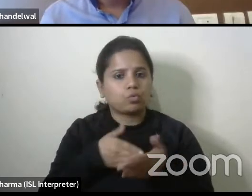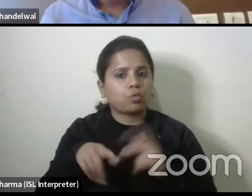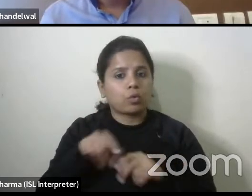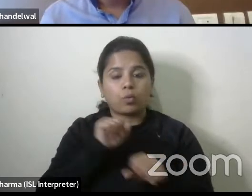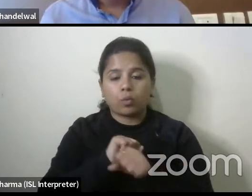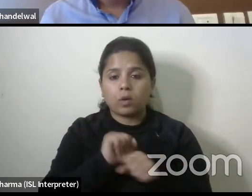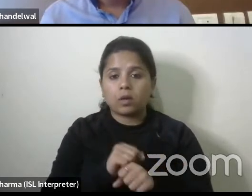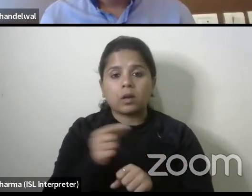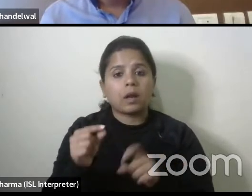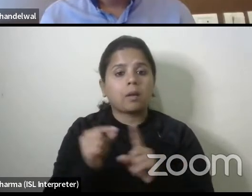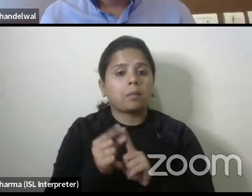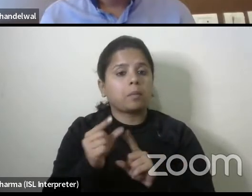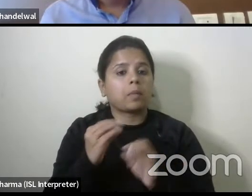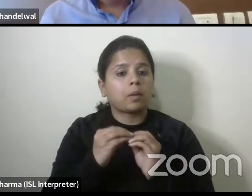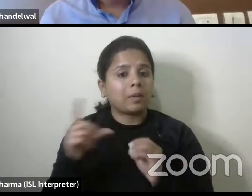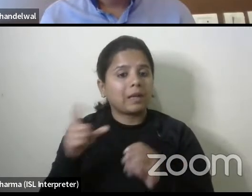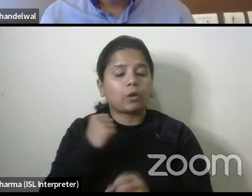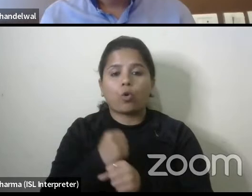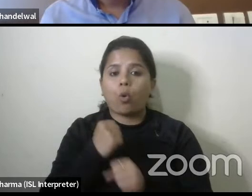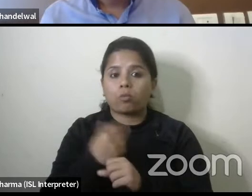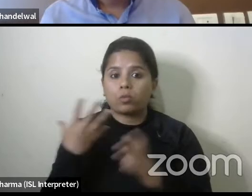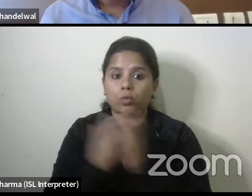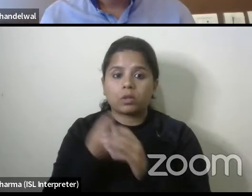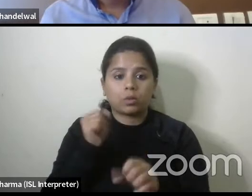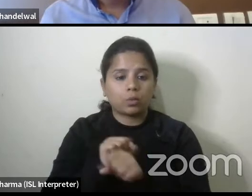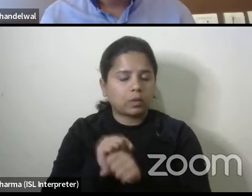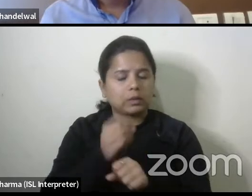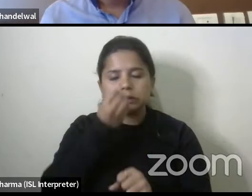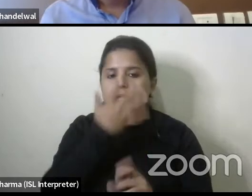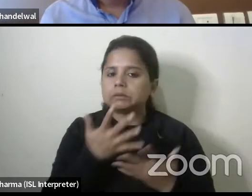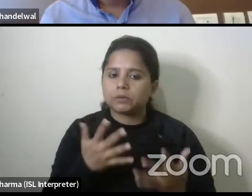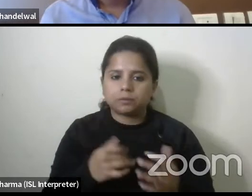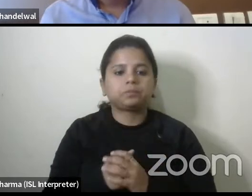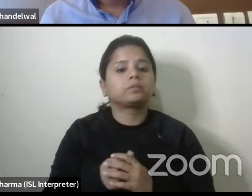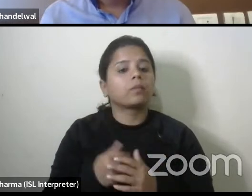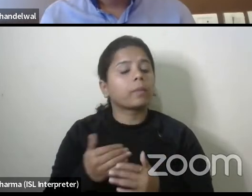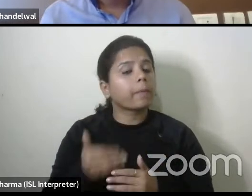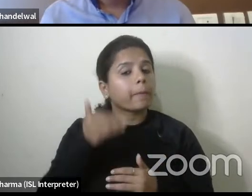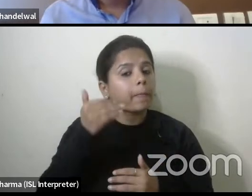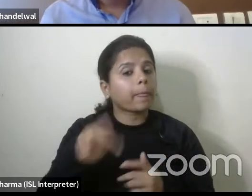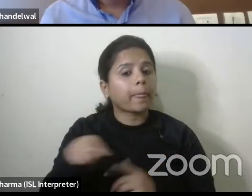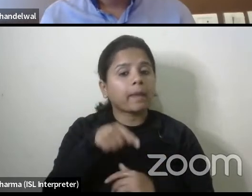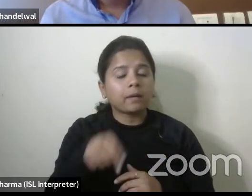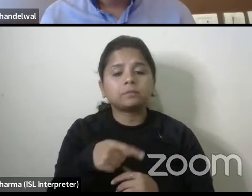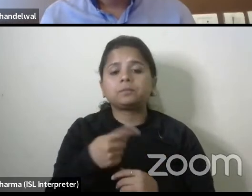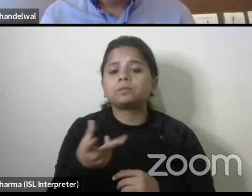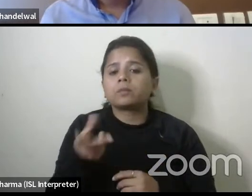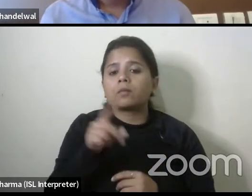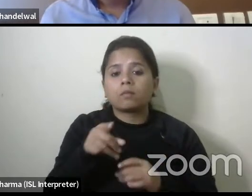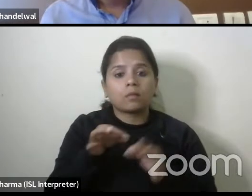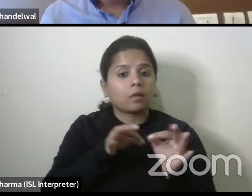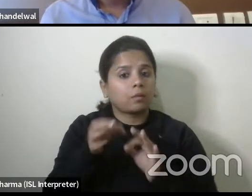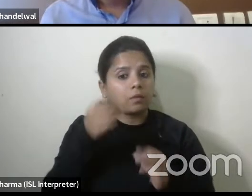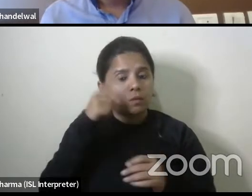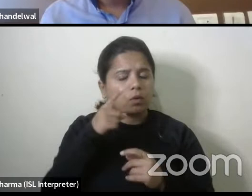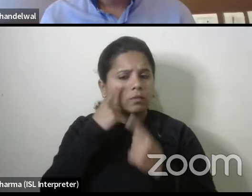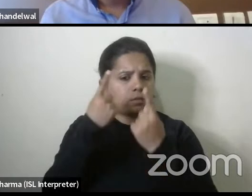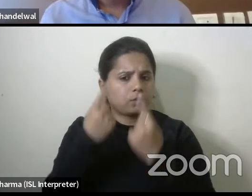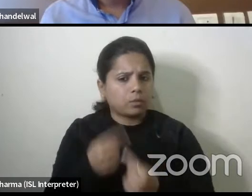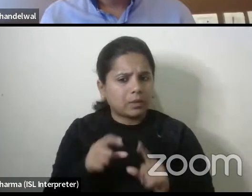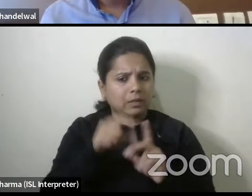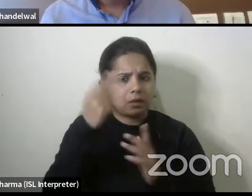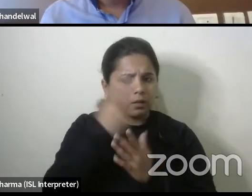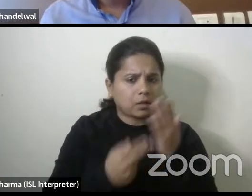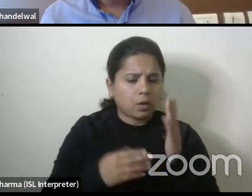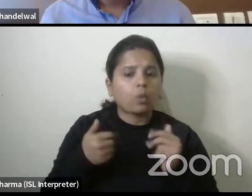public agencies now the next thing after you cross that is that because this is not again a parameter for evaluating the design and the